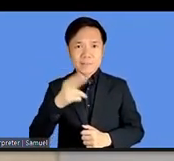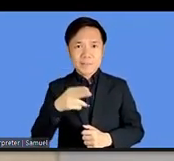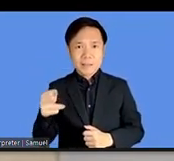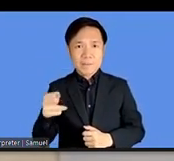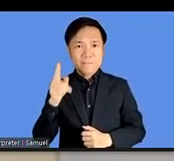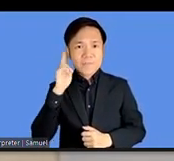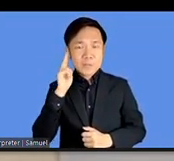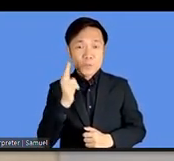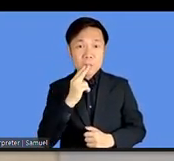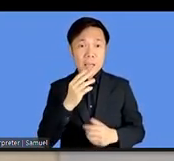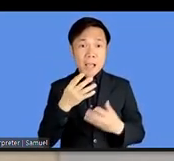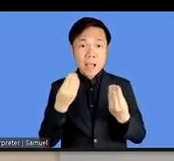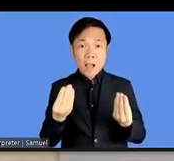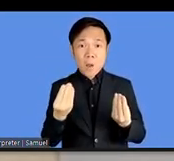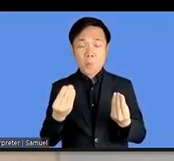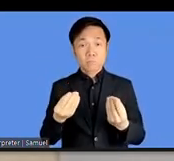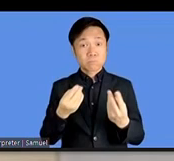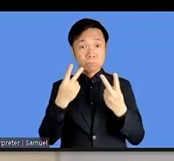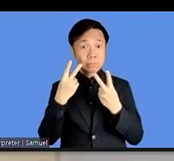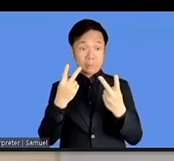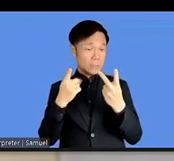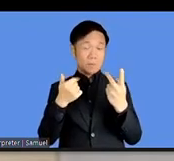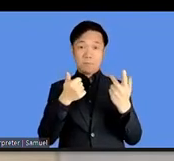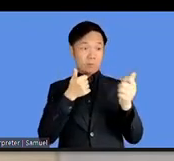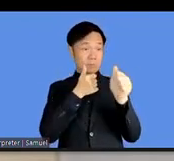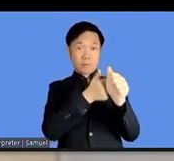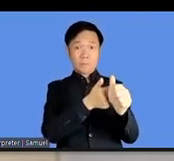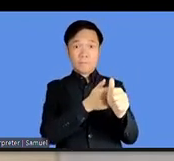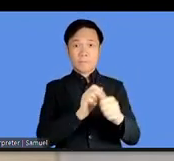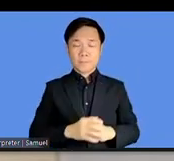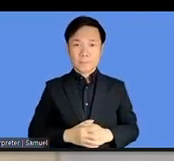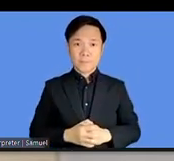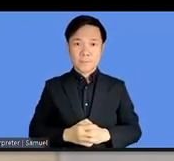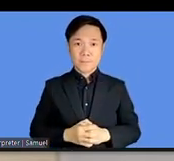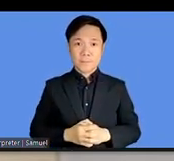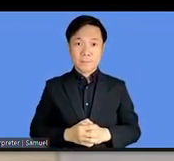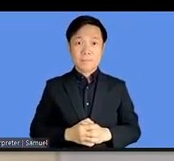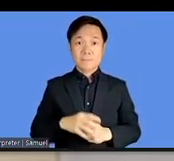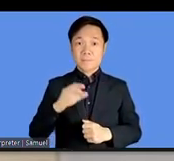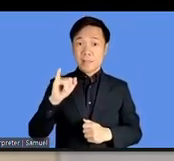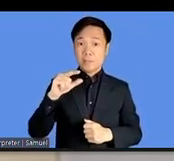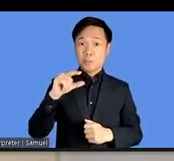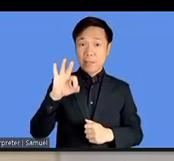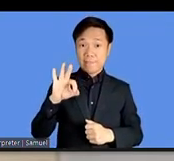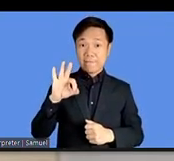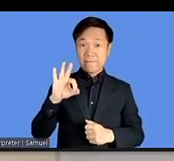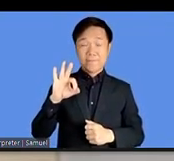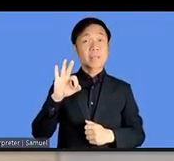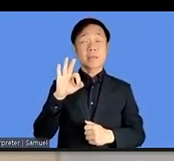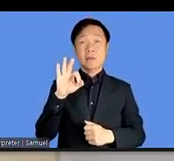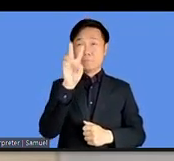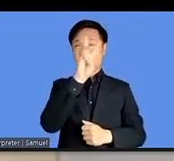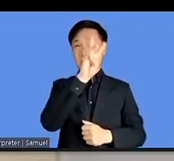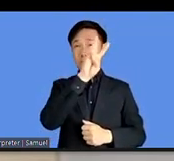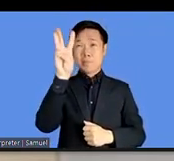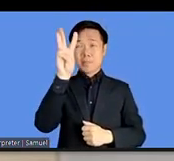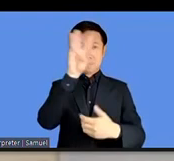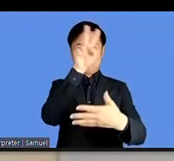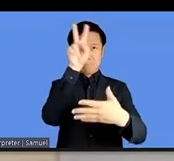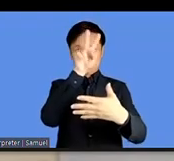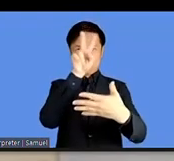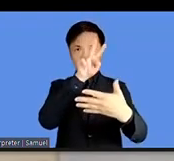so for me looking at the igf website both the official website and the